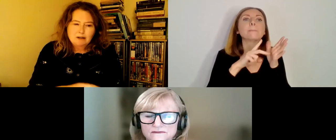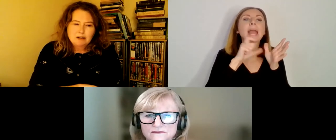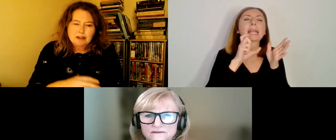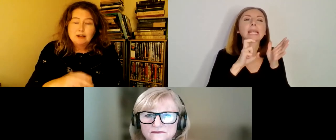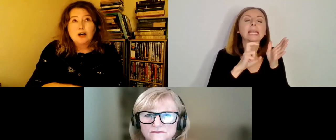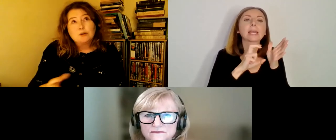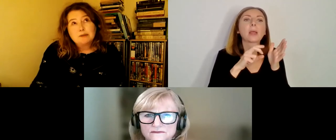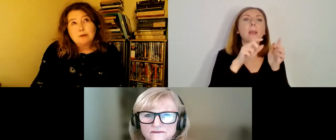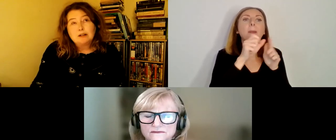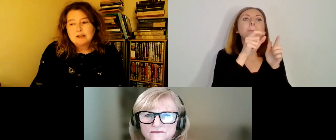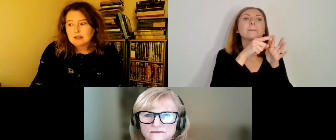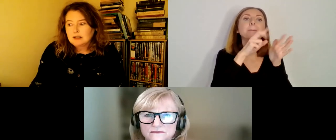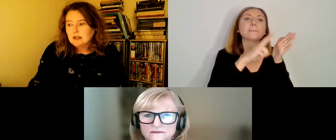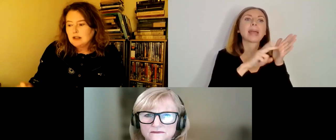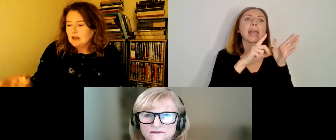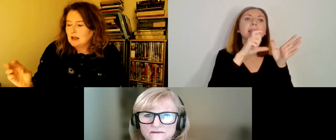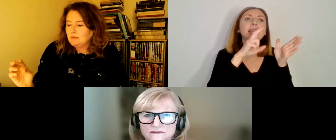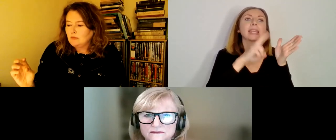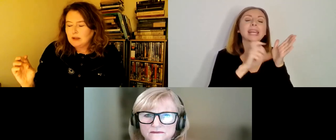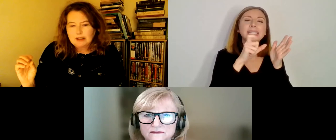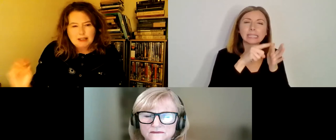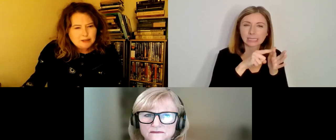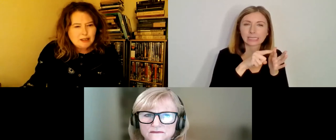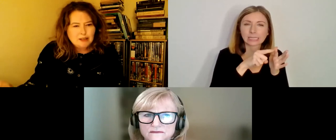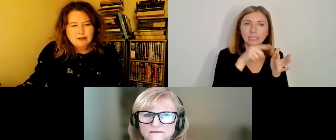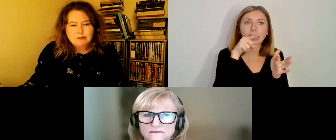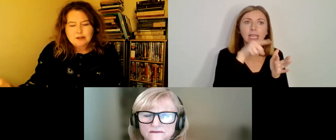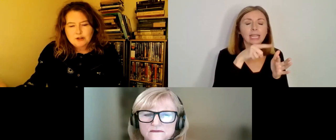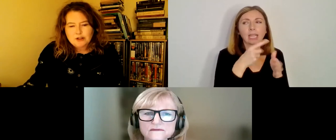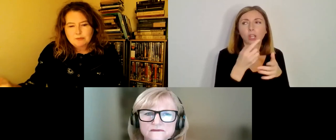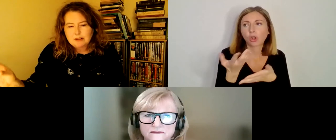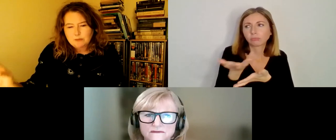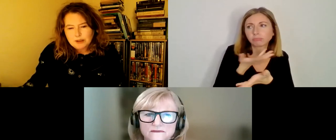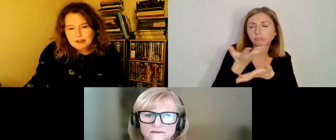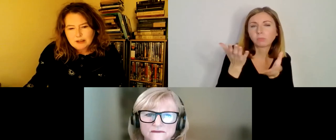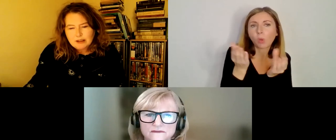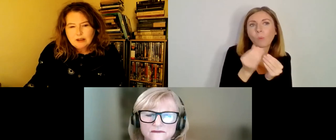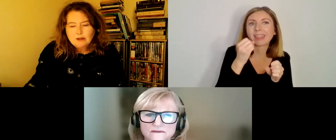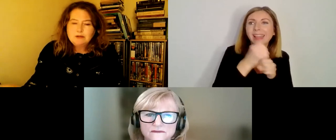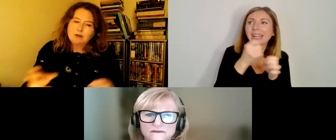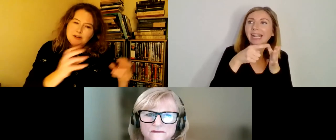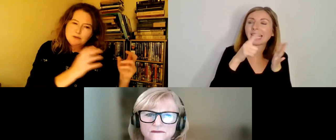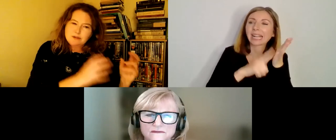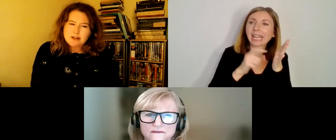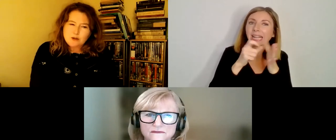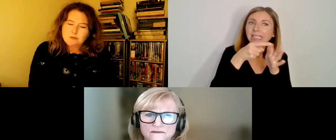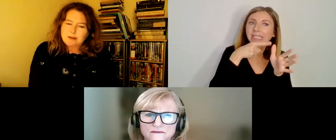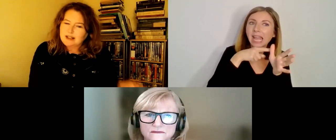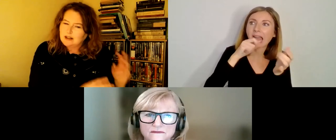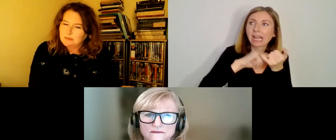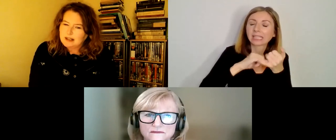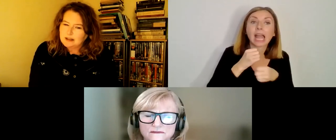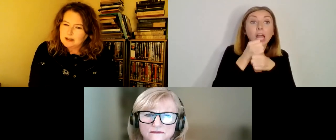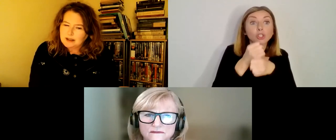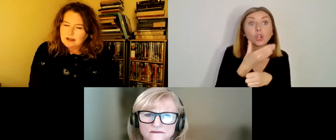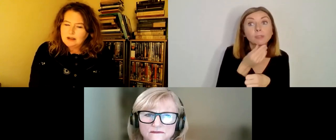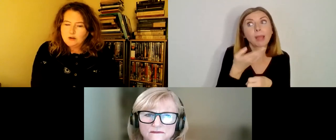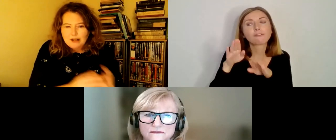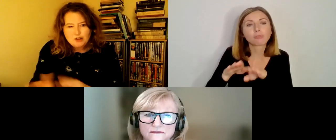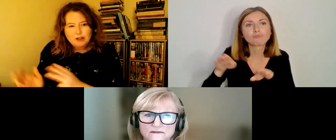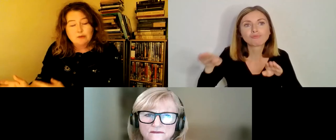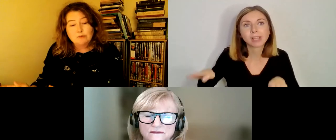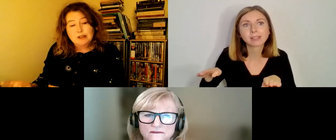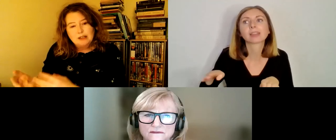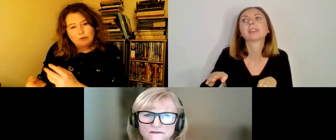apparently corresponded with Gildas, who's a churchman in Britain, who's also then known by Columbanus,